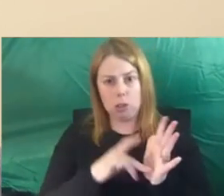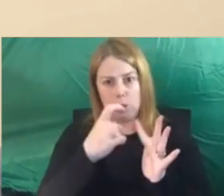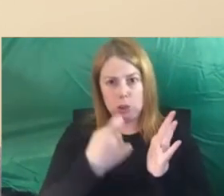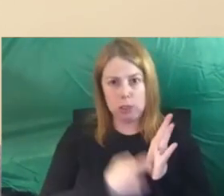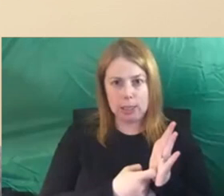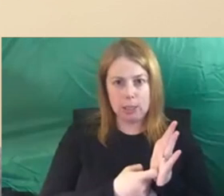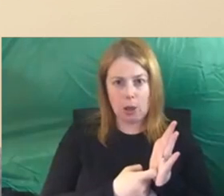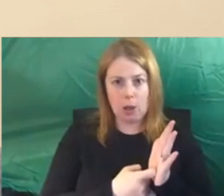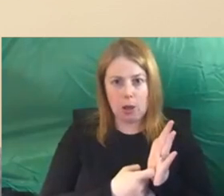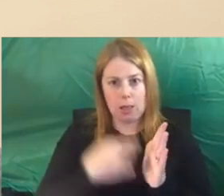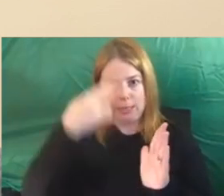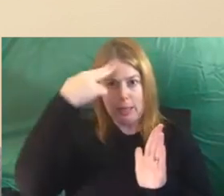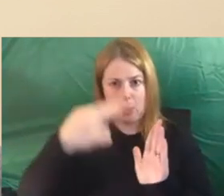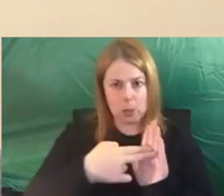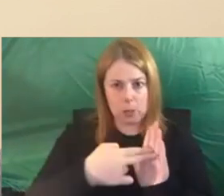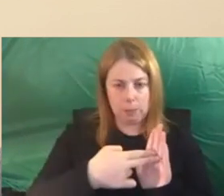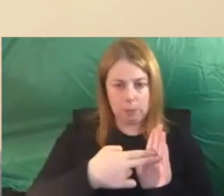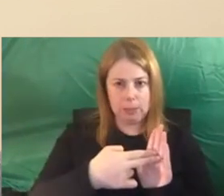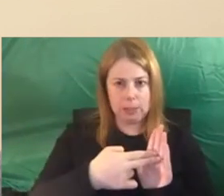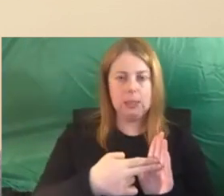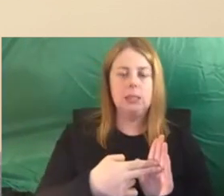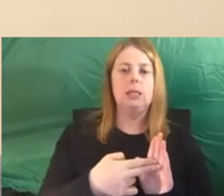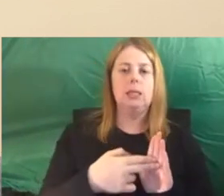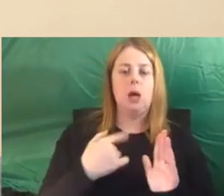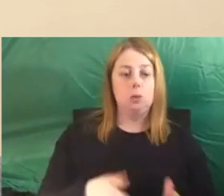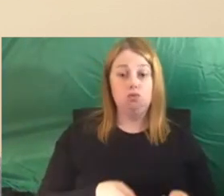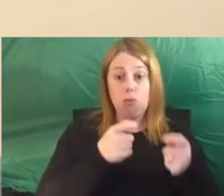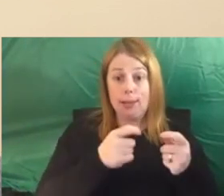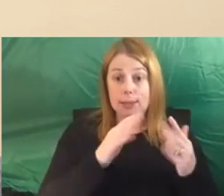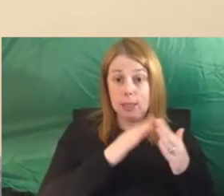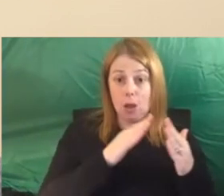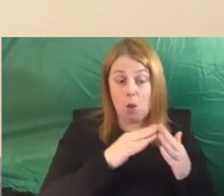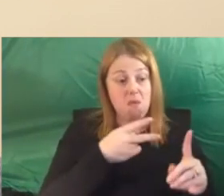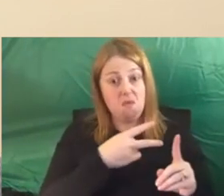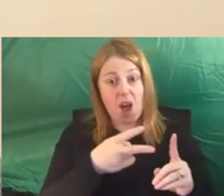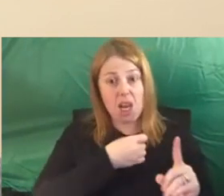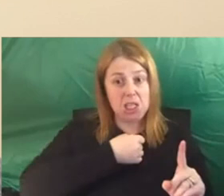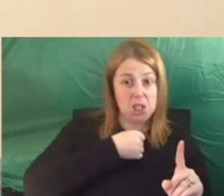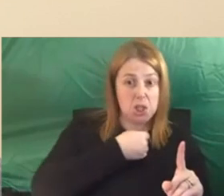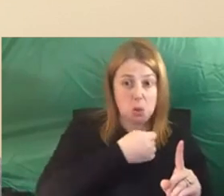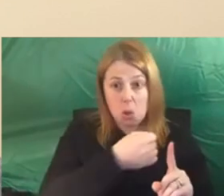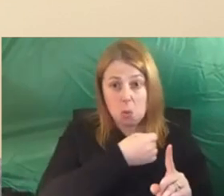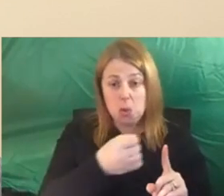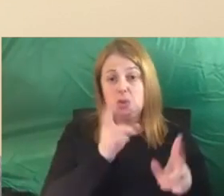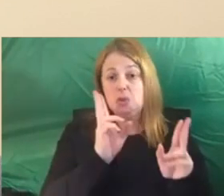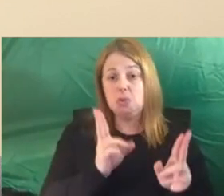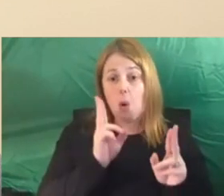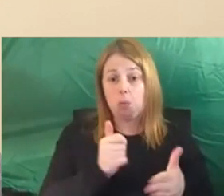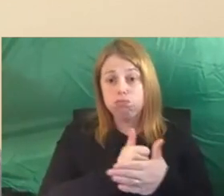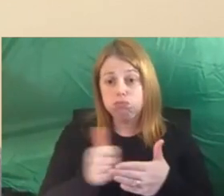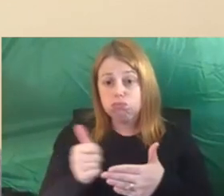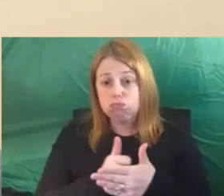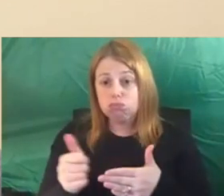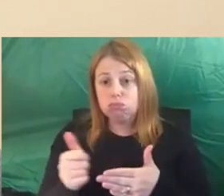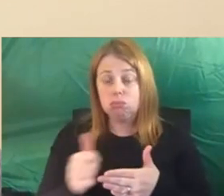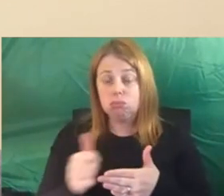raised in a family home where violence and abuse was quite normal and quite frequent. The perpetrator of this